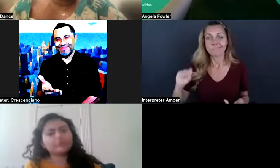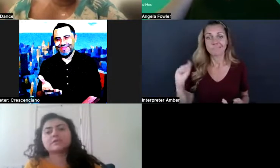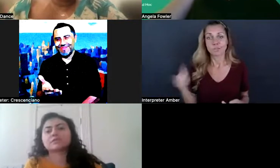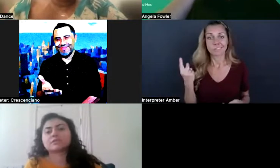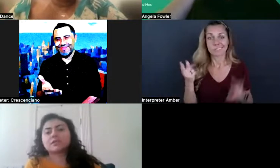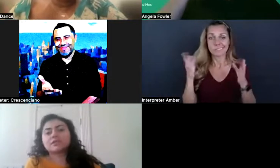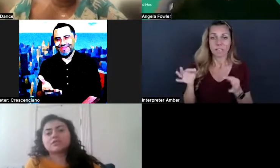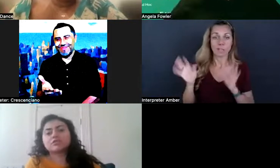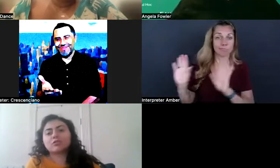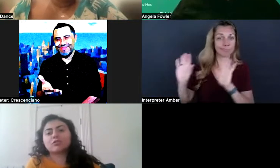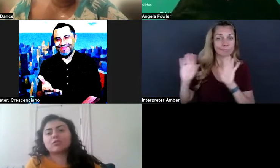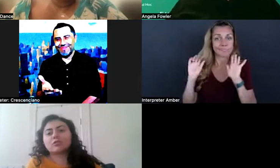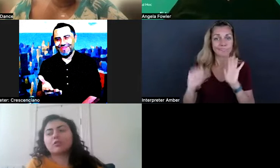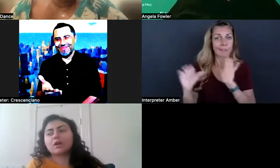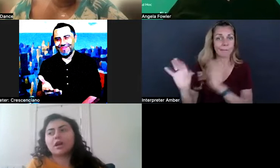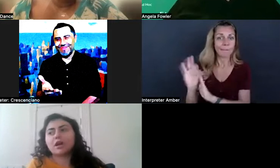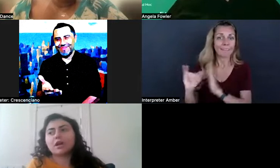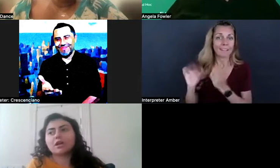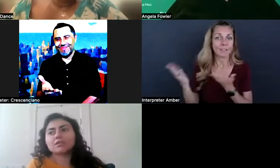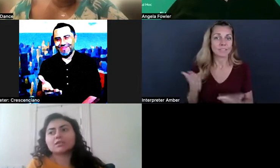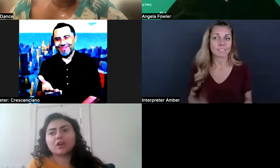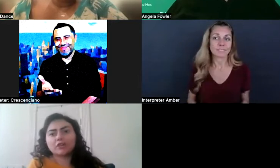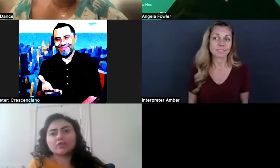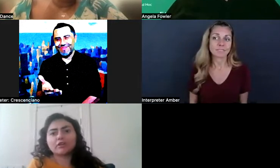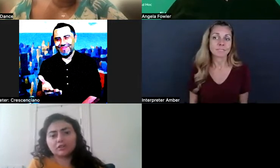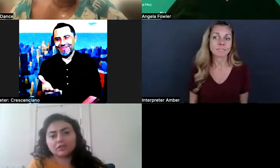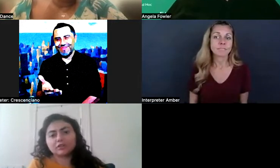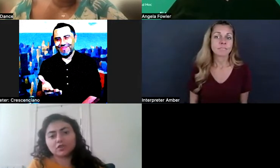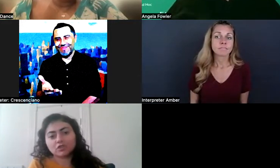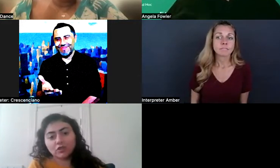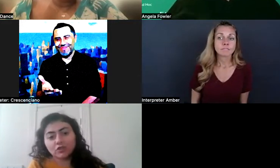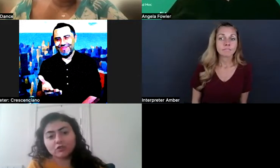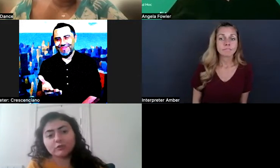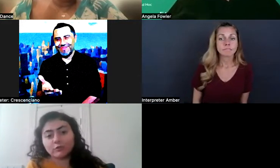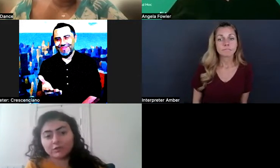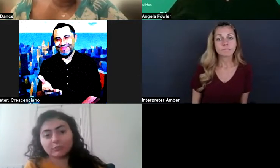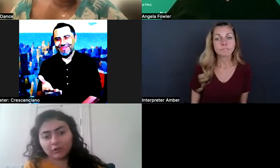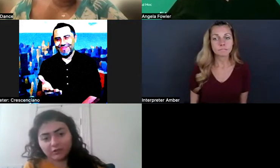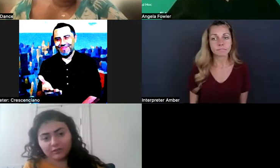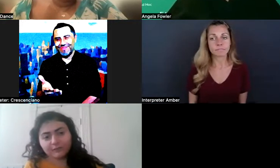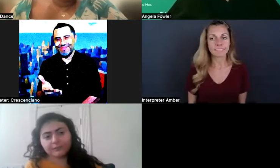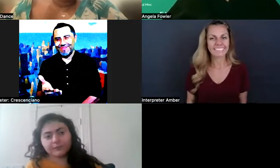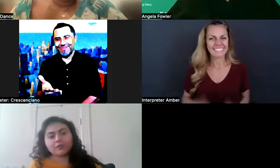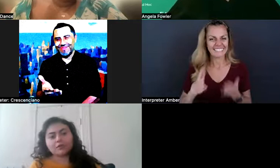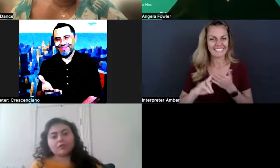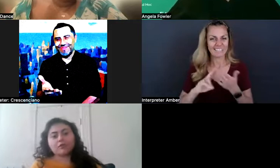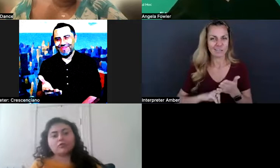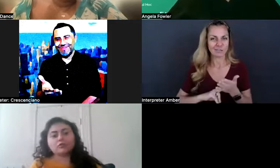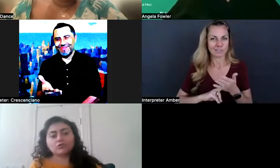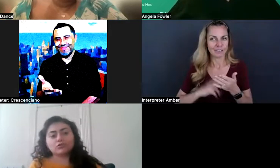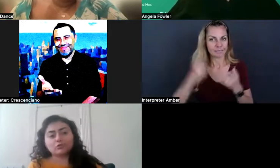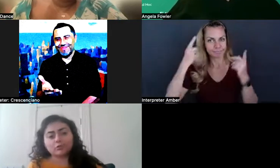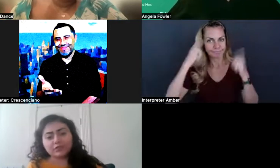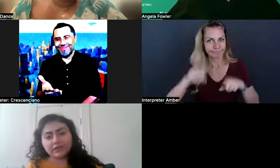that service. So it's a contract in exchange for something. So